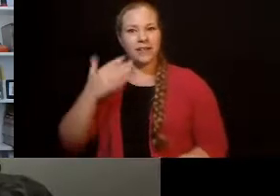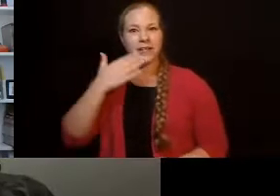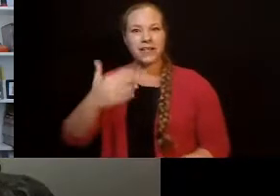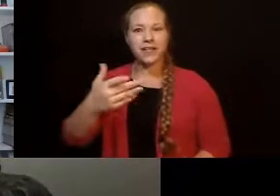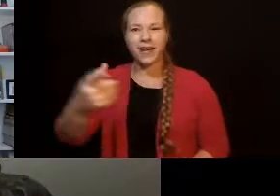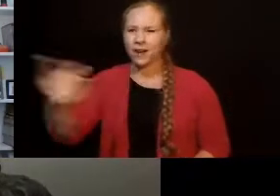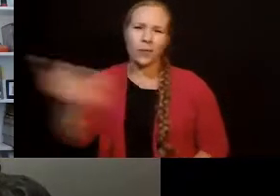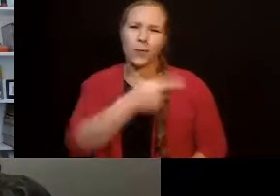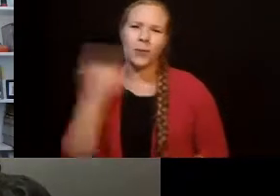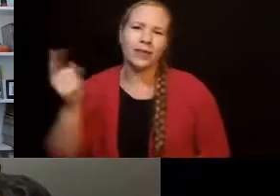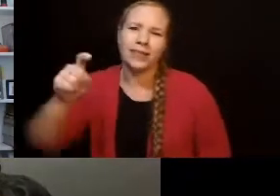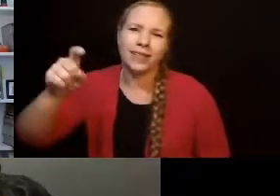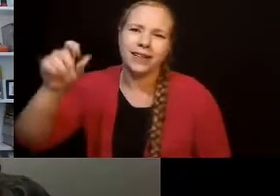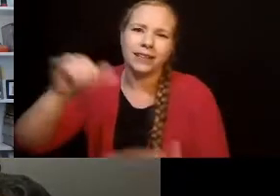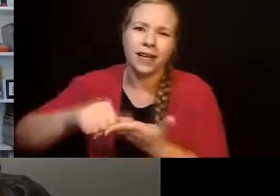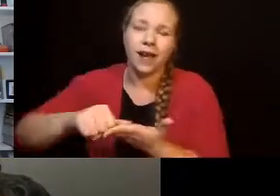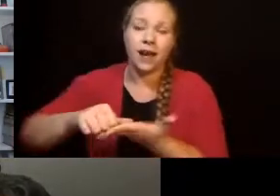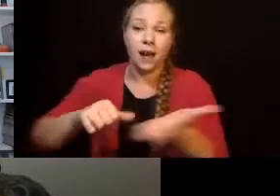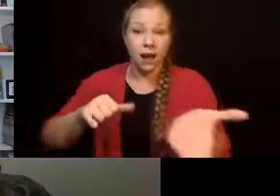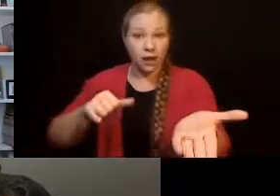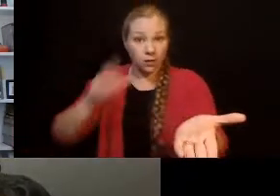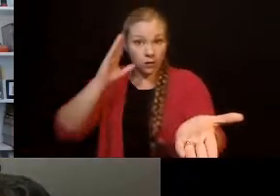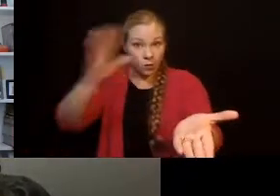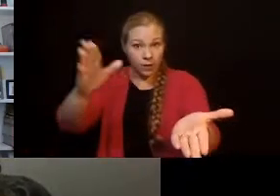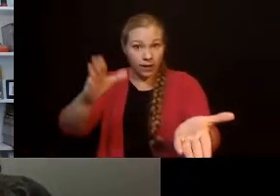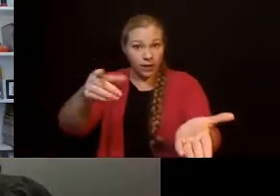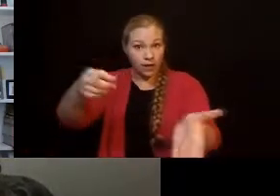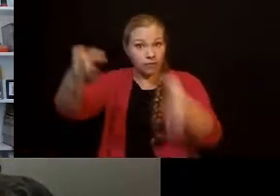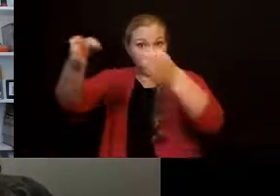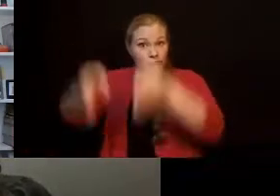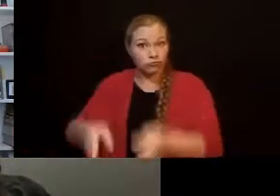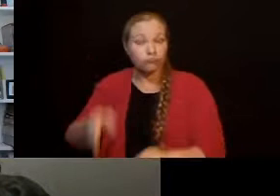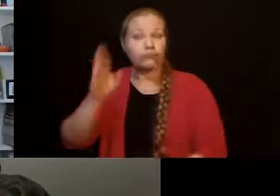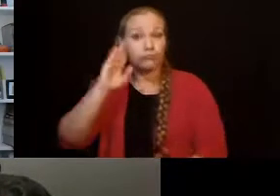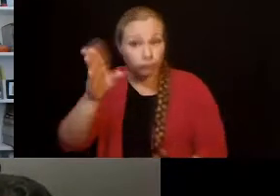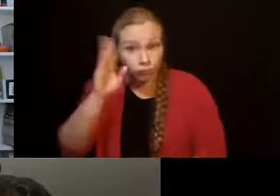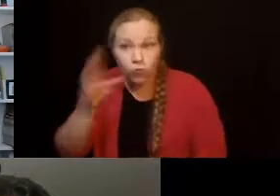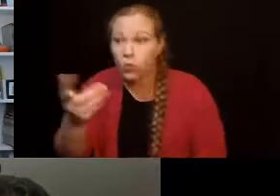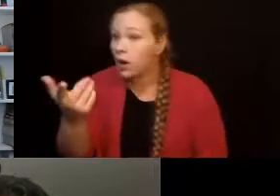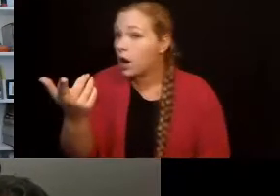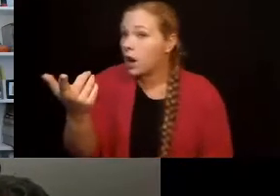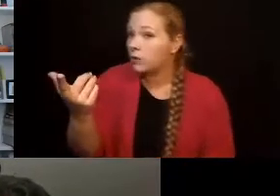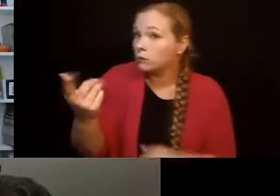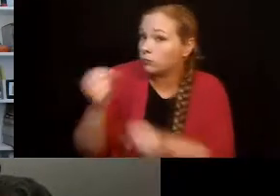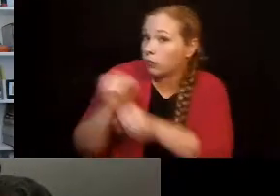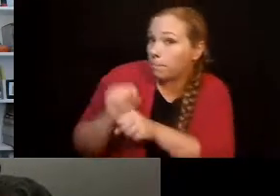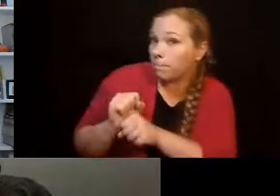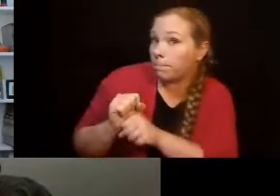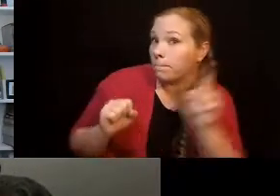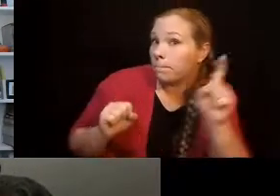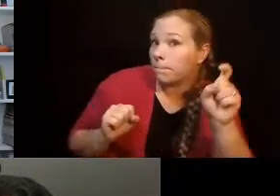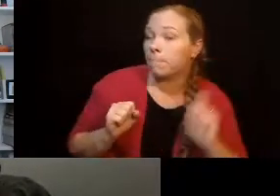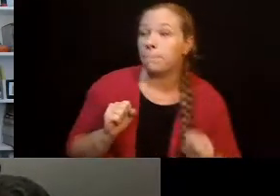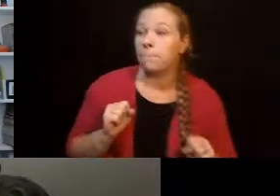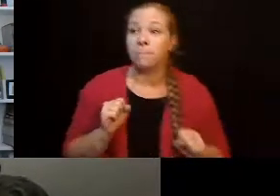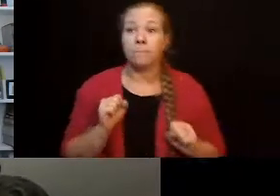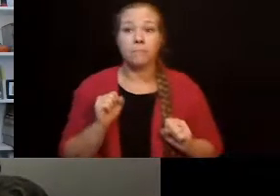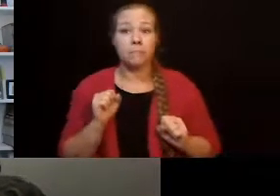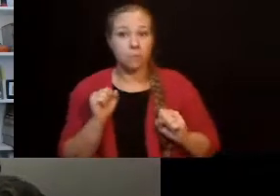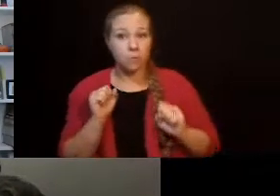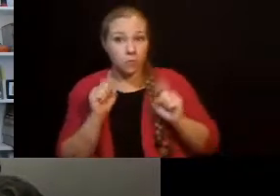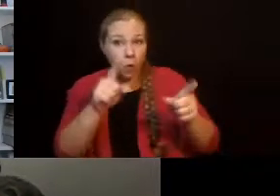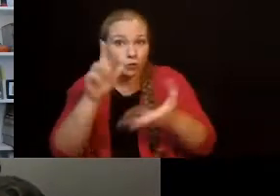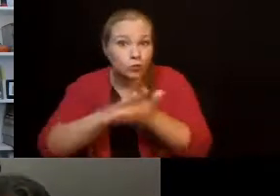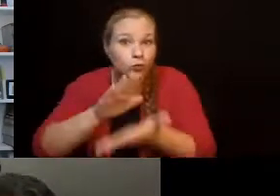volunteer? Are you going to go to school? Are you going to be really involved in Special Olympics